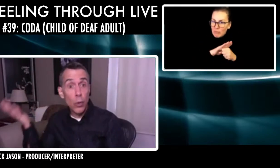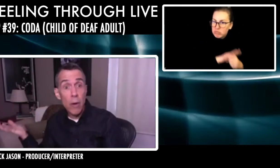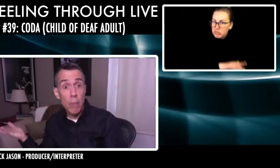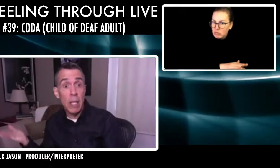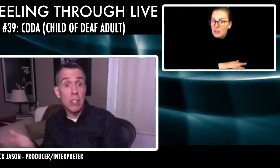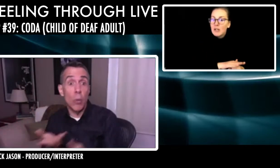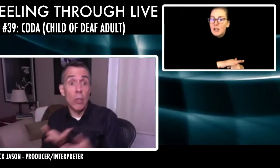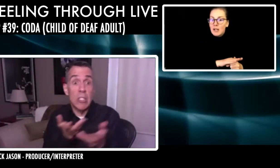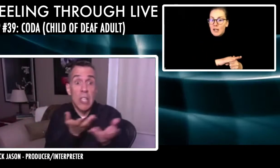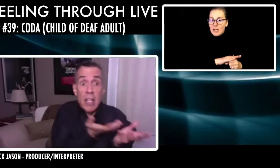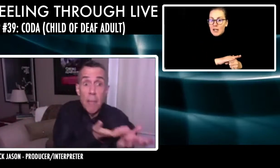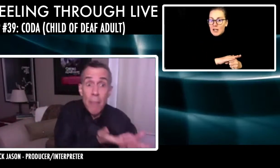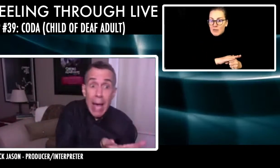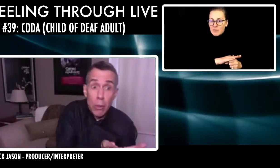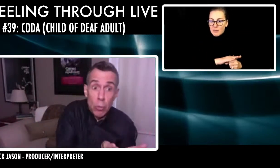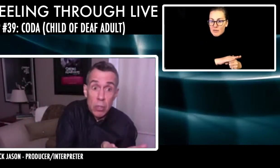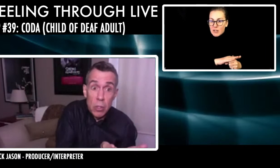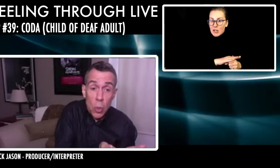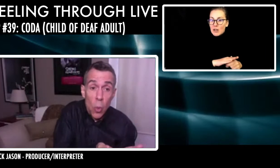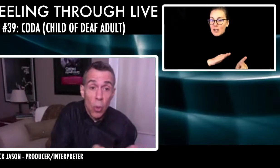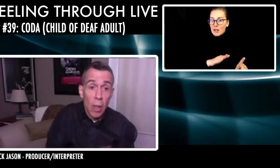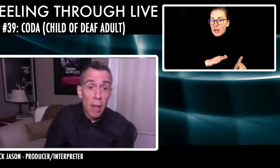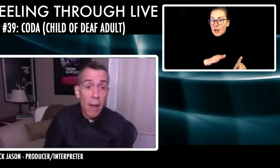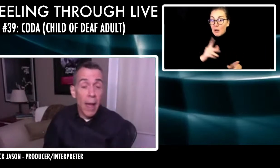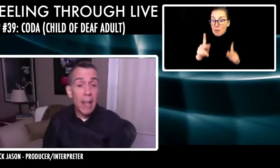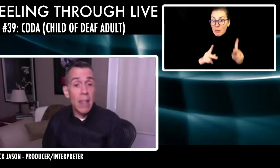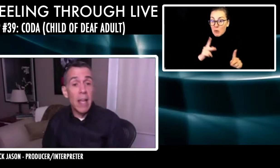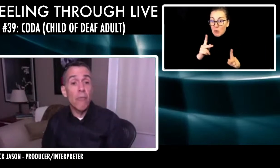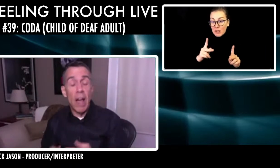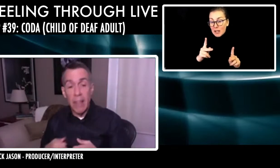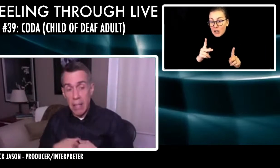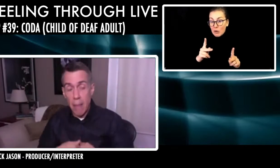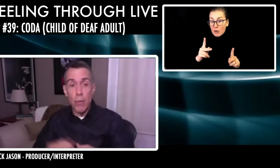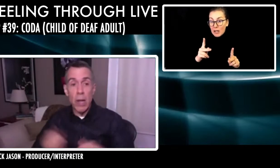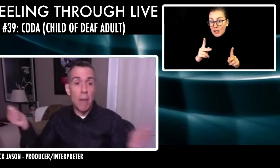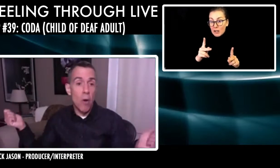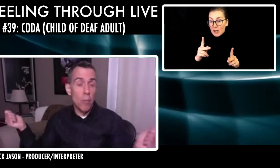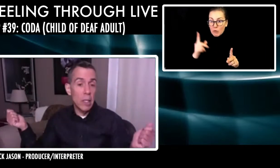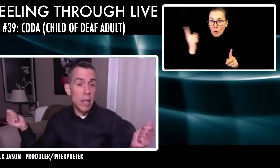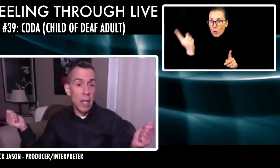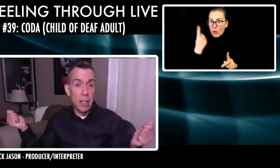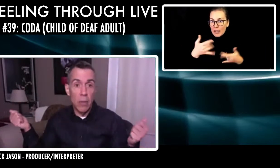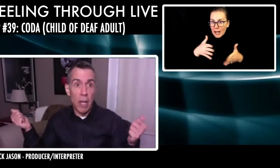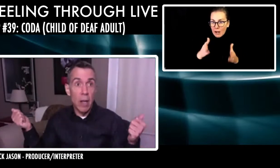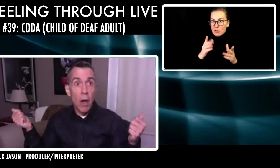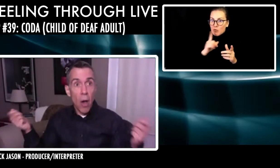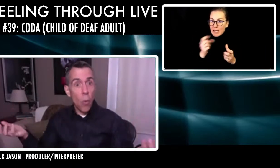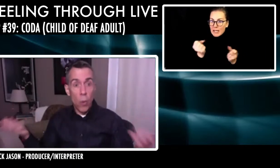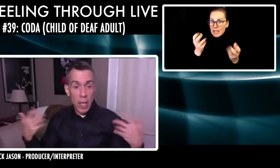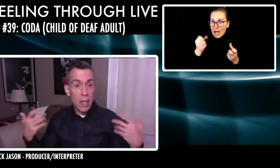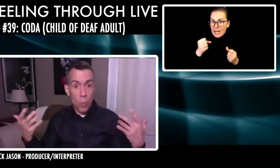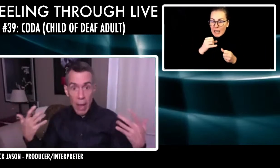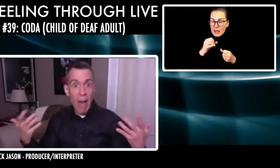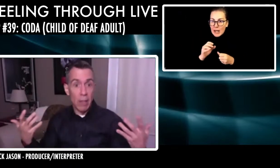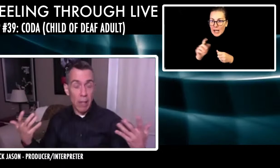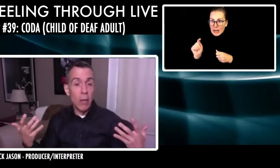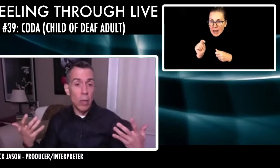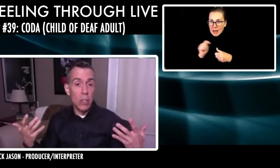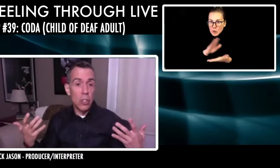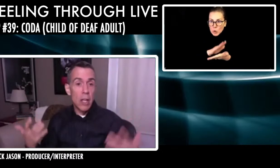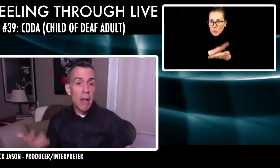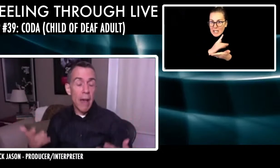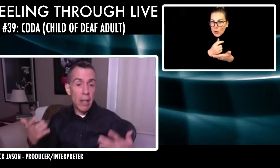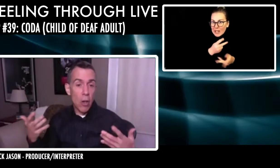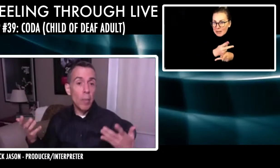smell of urine because they could only sign in the bathrooms at school. And then finally had that breakout moment that, you know, that, Oh, we, we have a